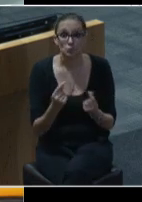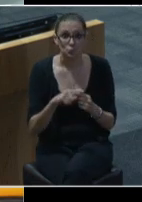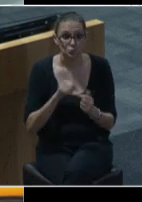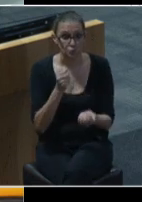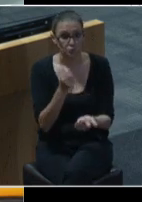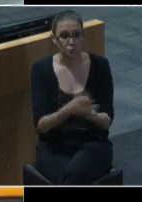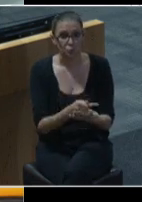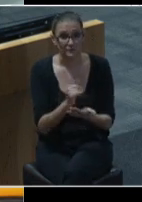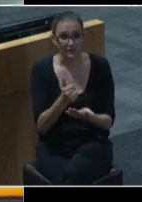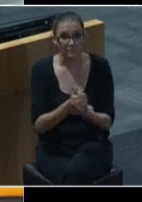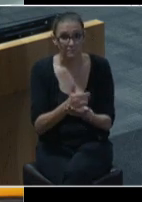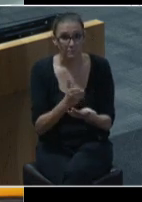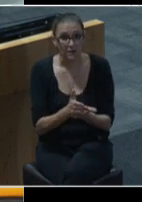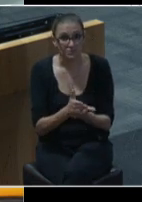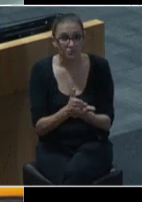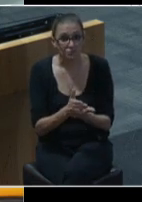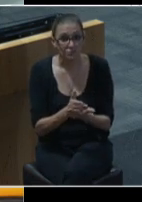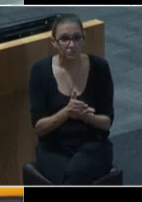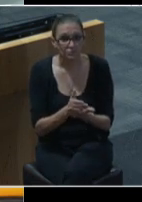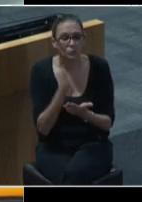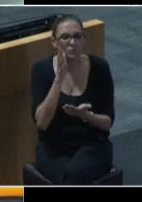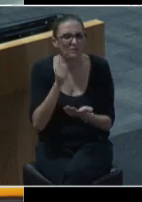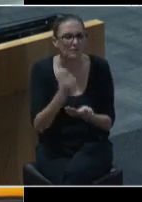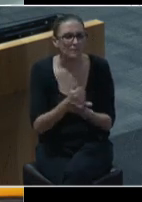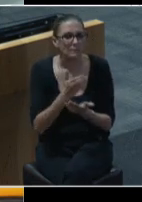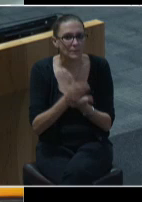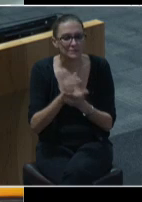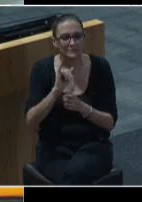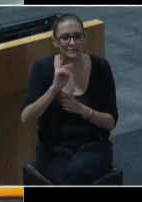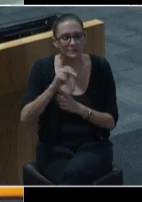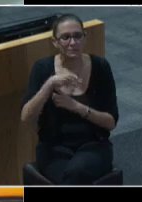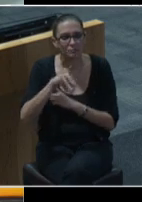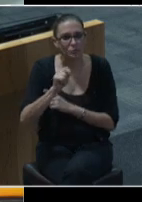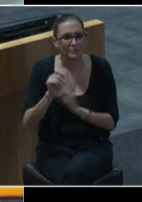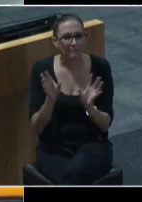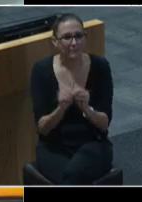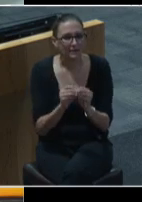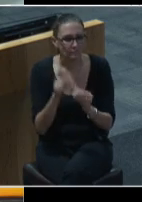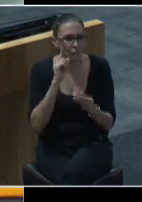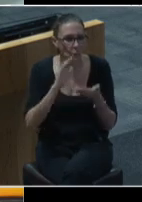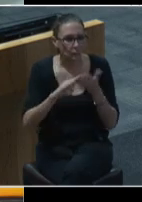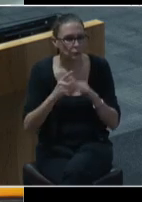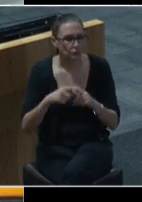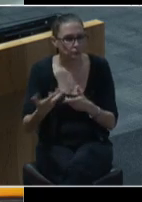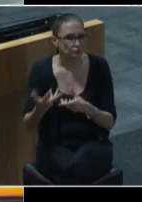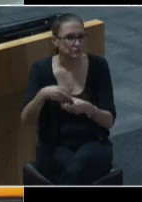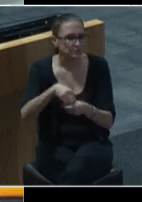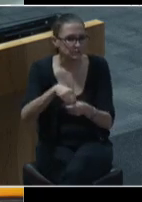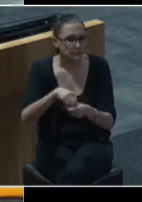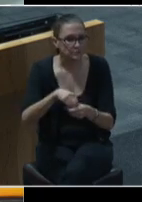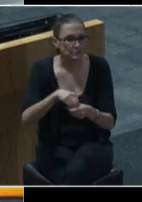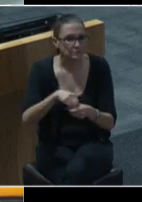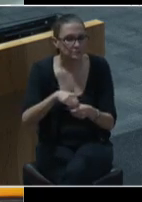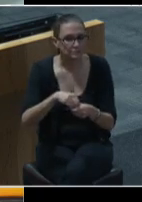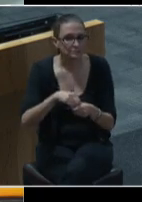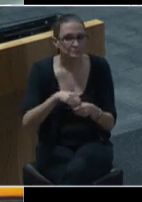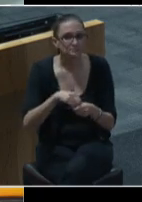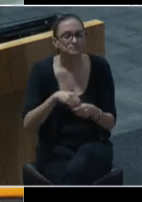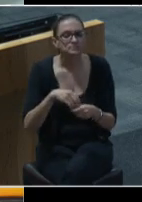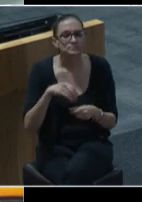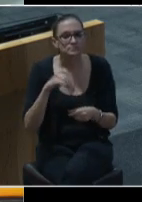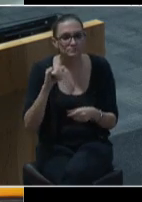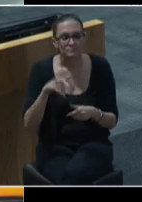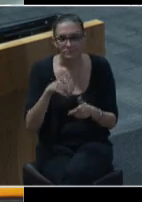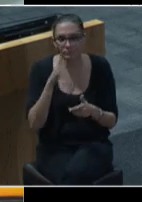is going to be the budget input meetings for the community to participate. Residents can provide